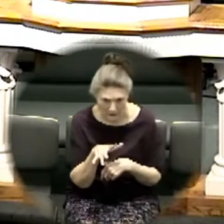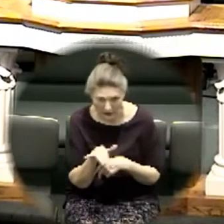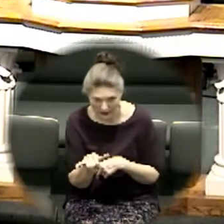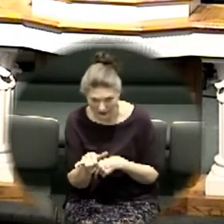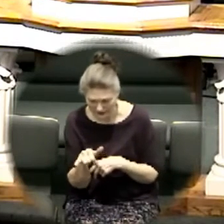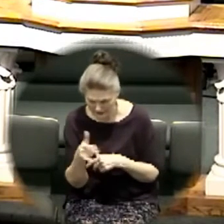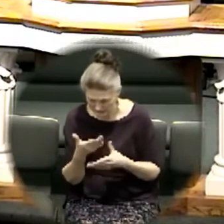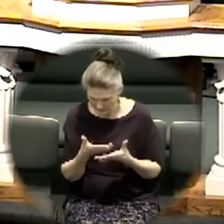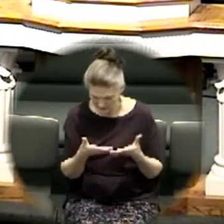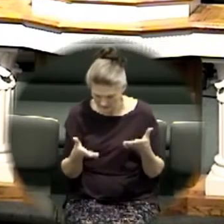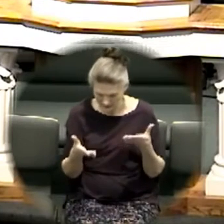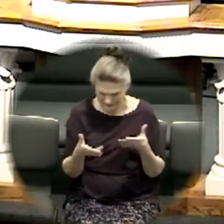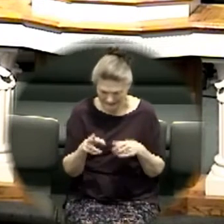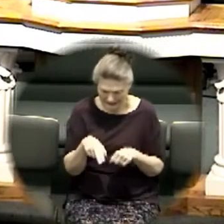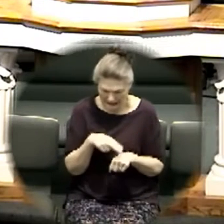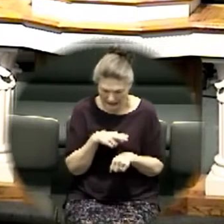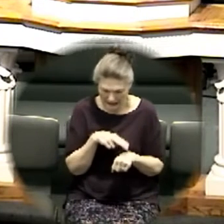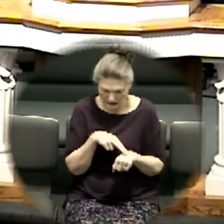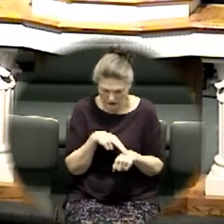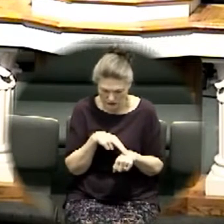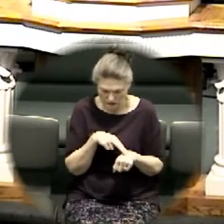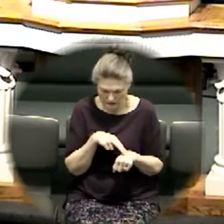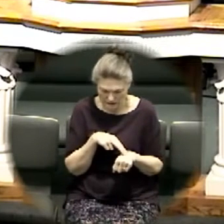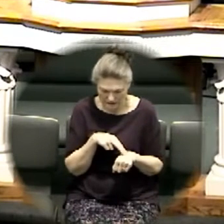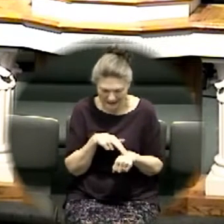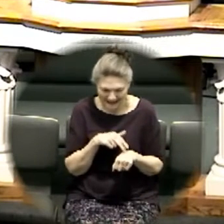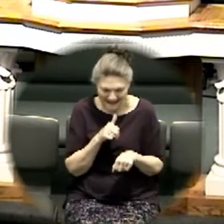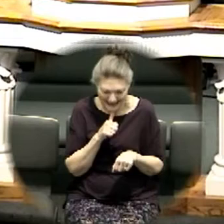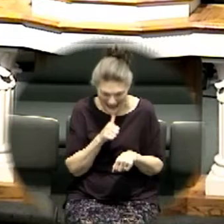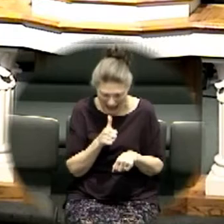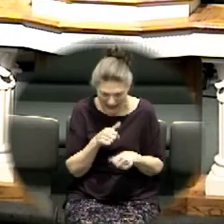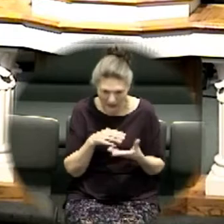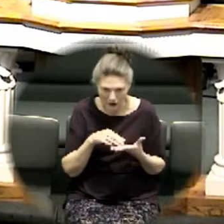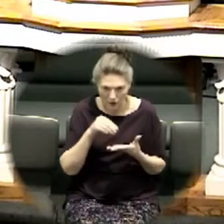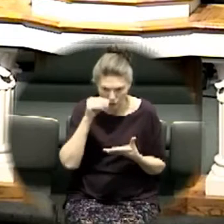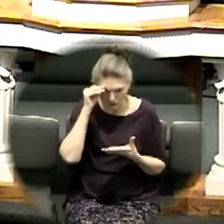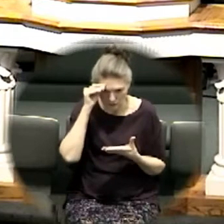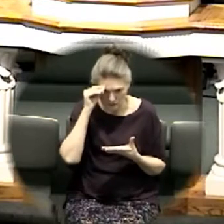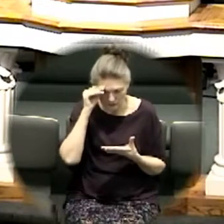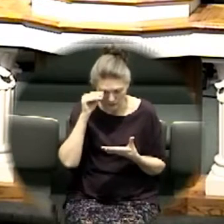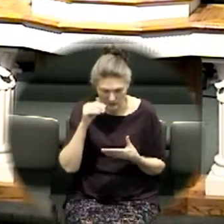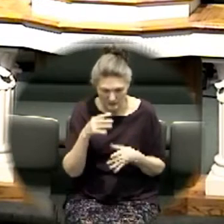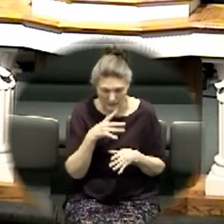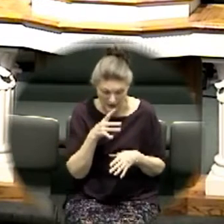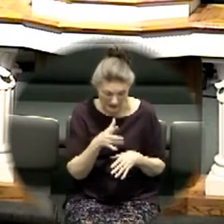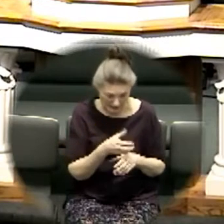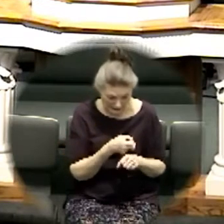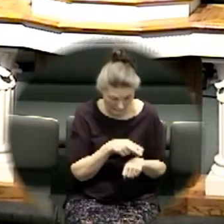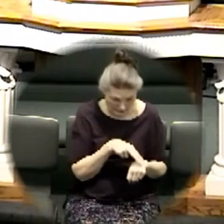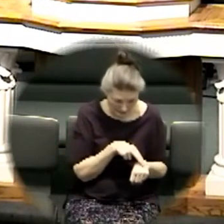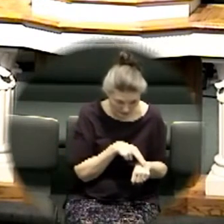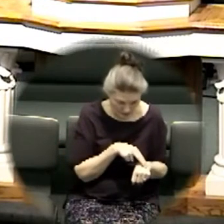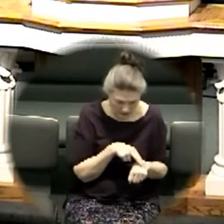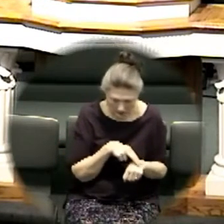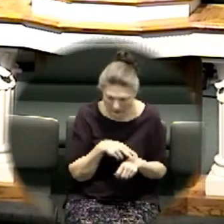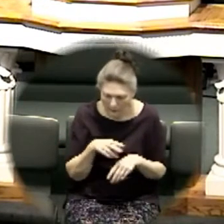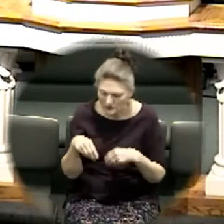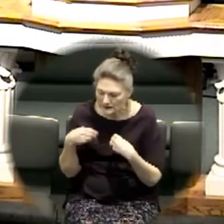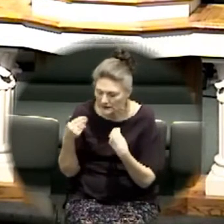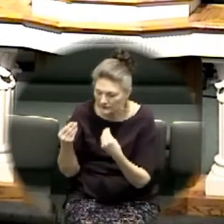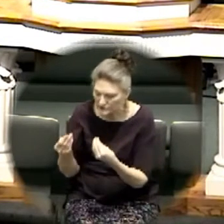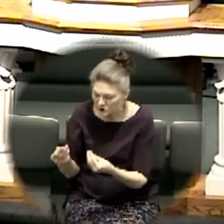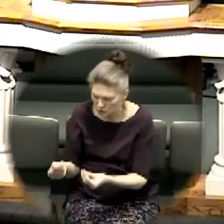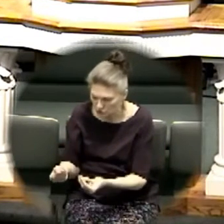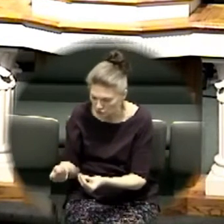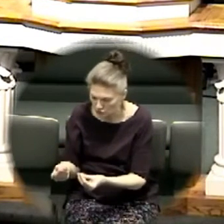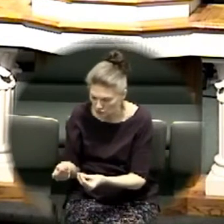this is something that was naturally unacquired you got this spiritually that's what God wants to